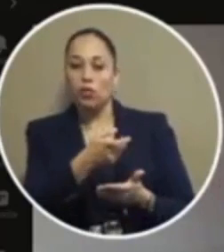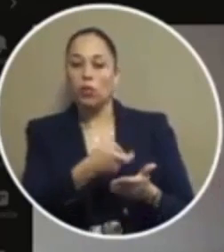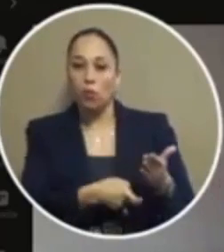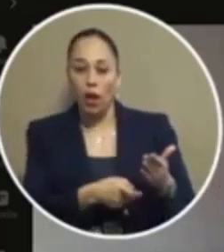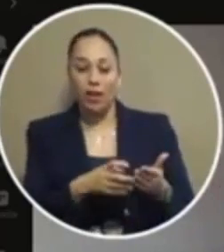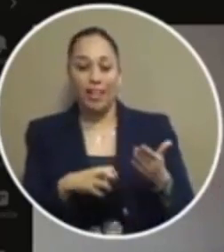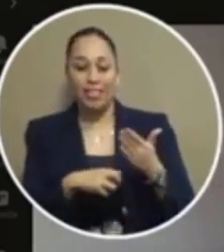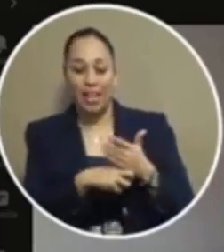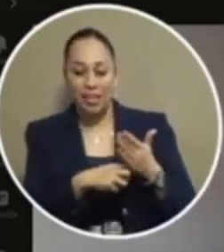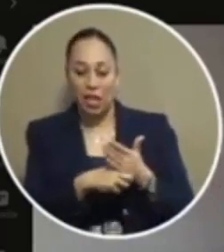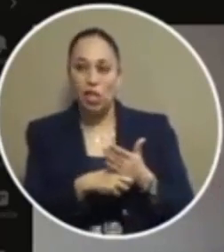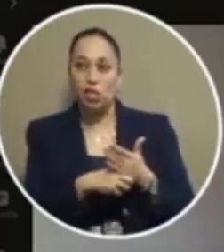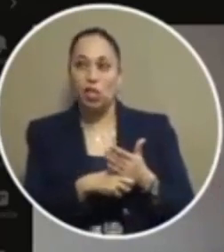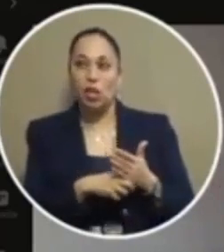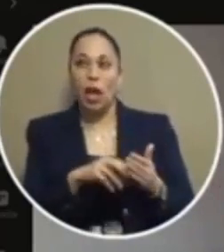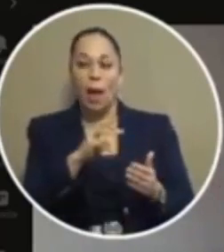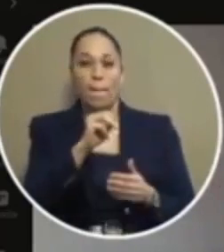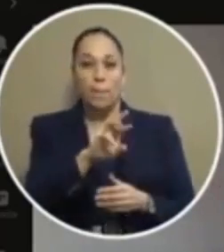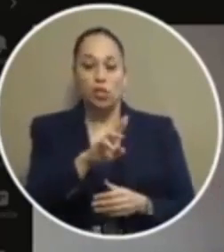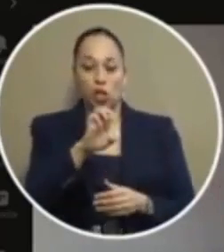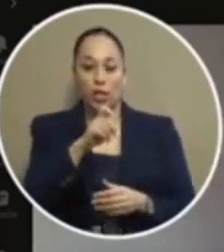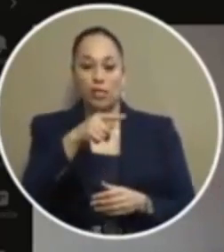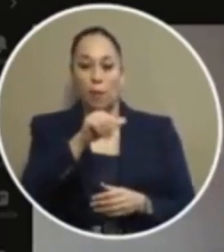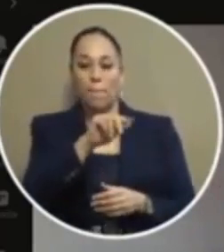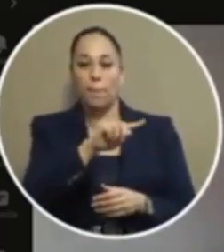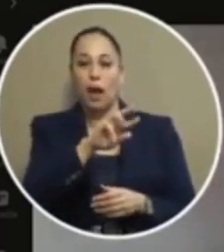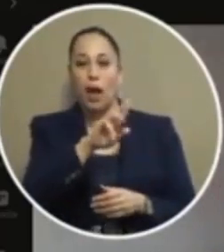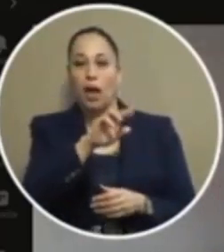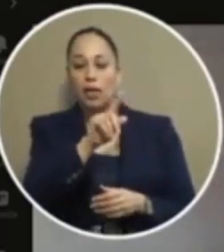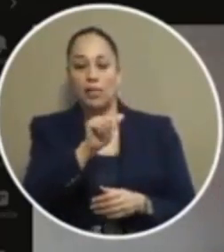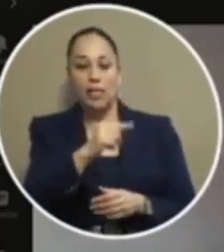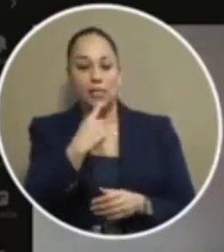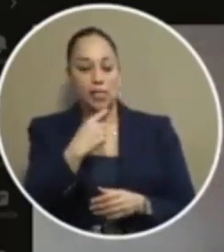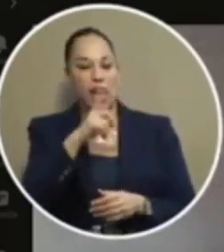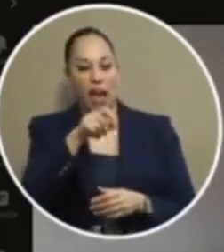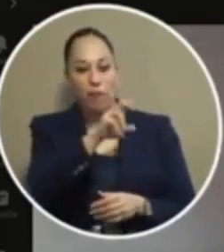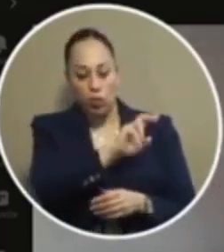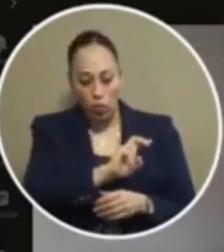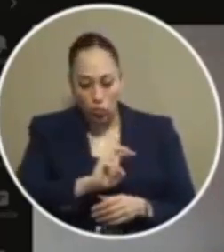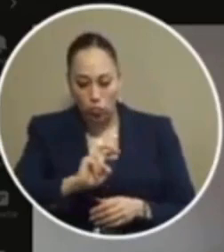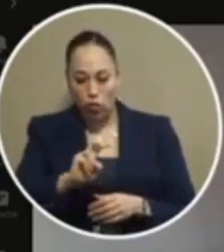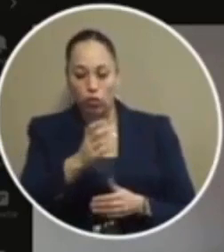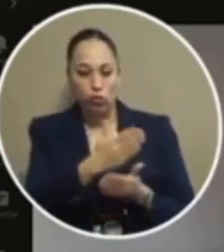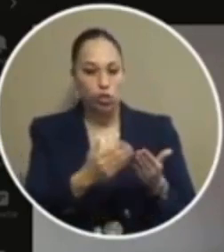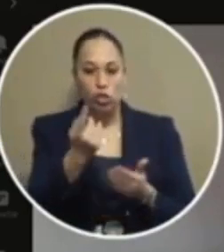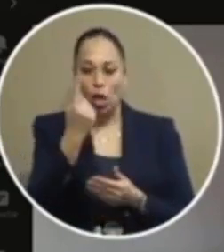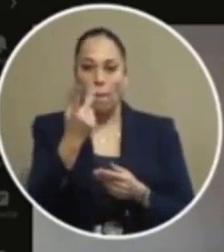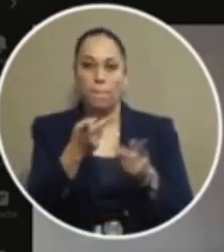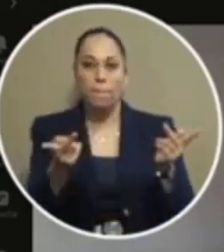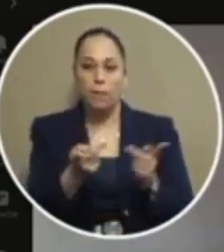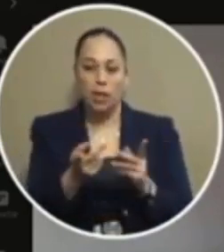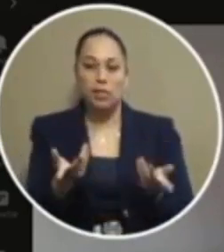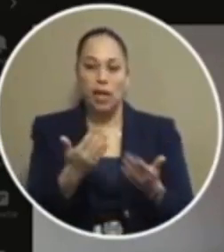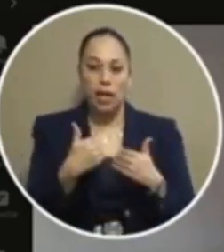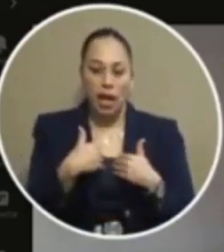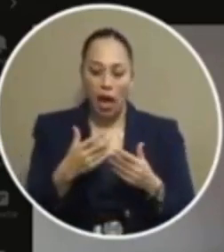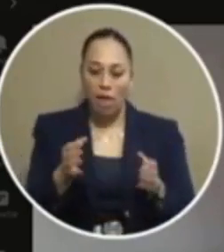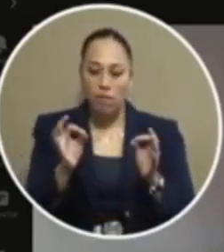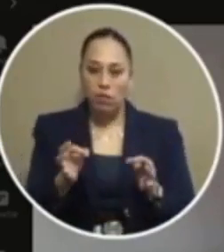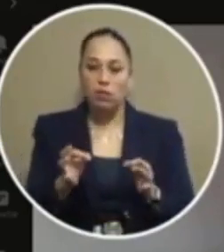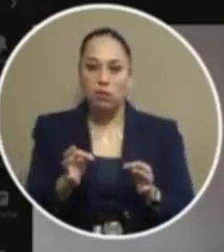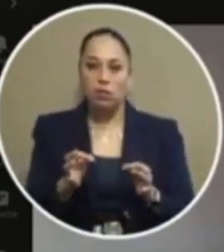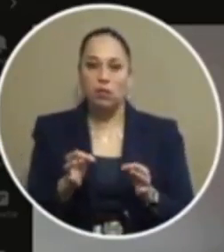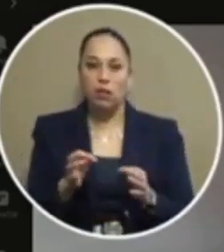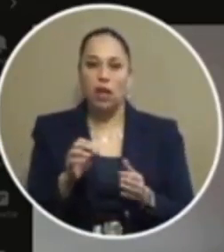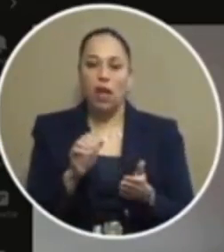citation and like mr asparza was trying to say it has to go someplace it has to go someplace for it to have substance and